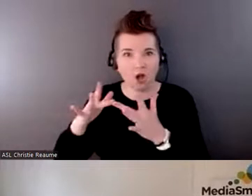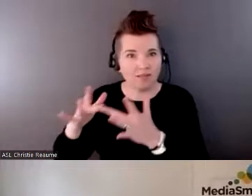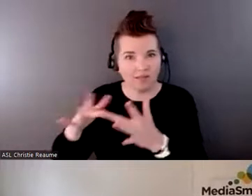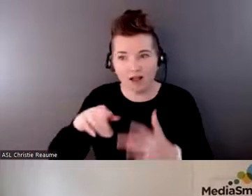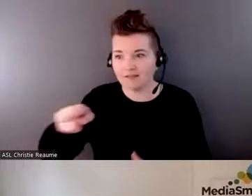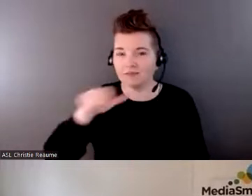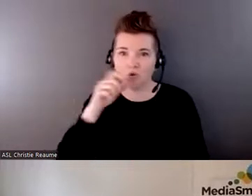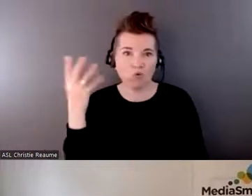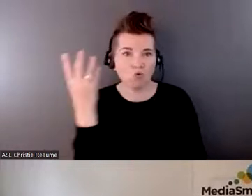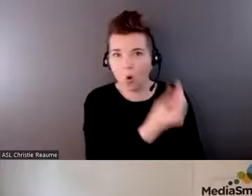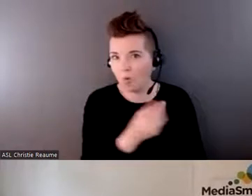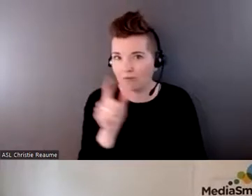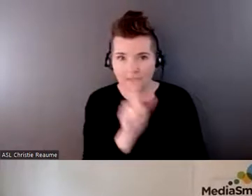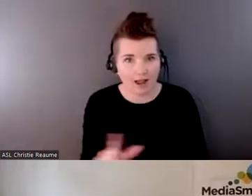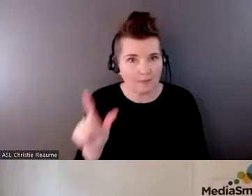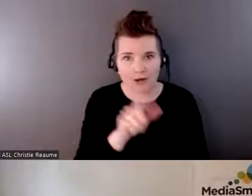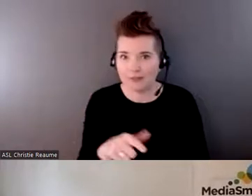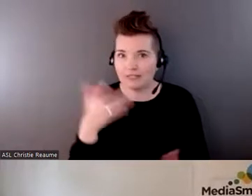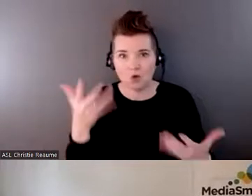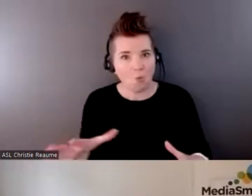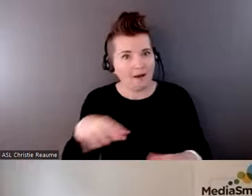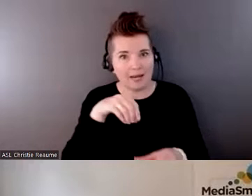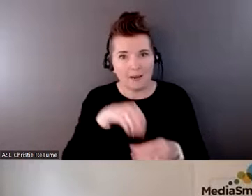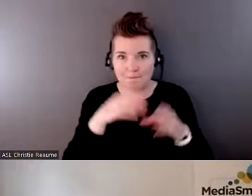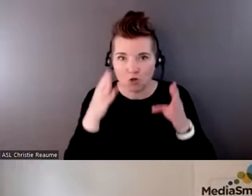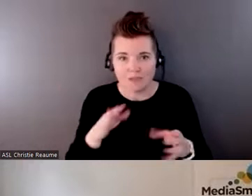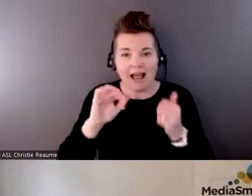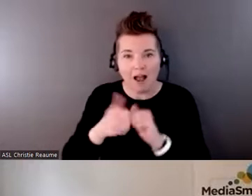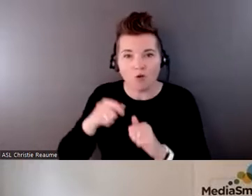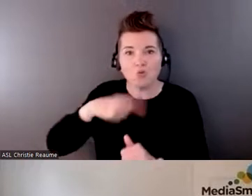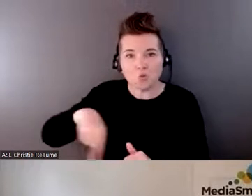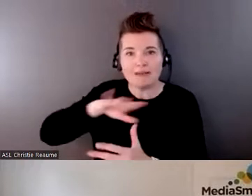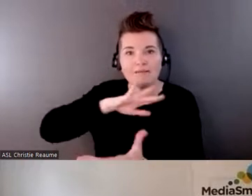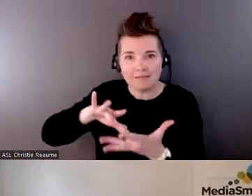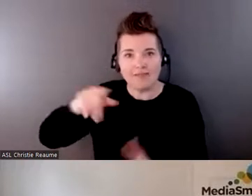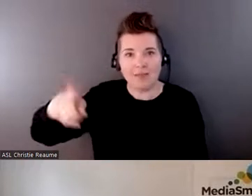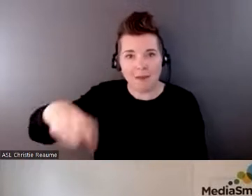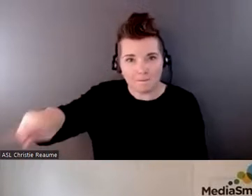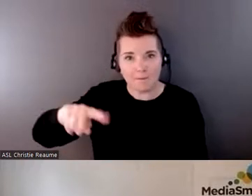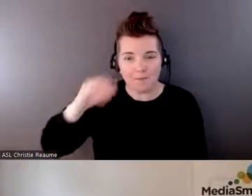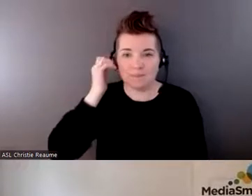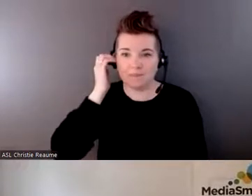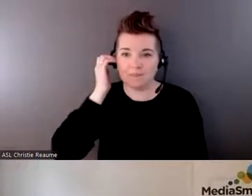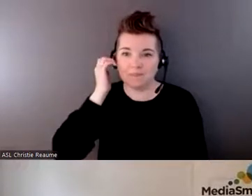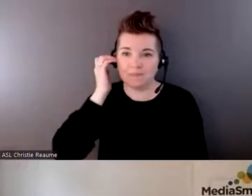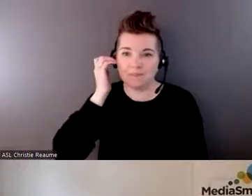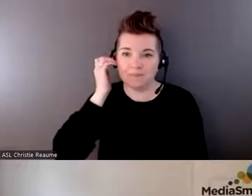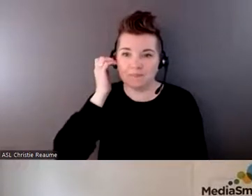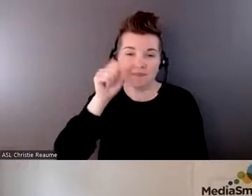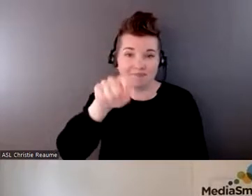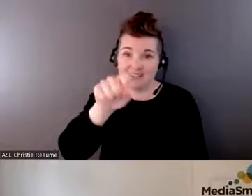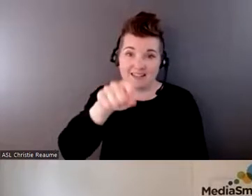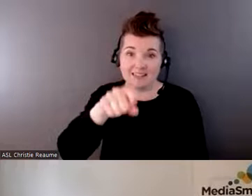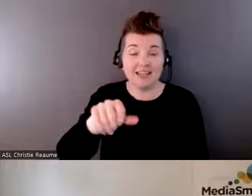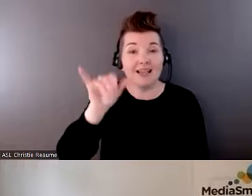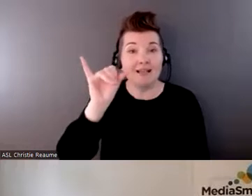senior center type groups because of the pandemic, how do we get to the seniors? So yeah, that's like the $64